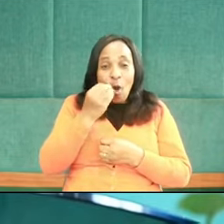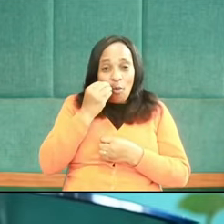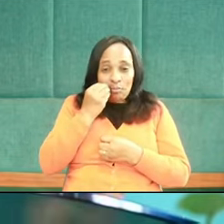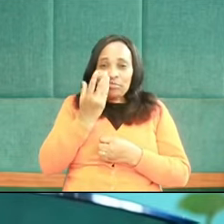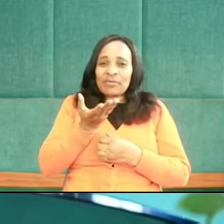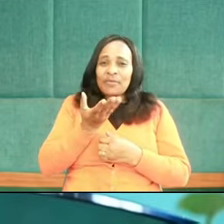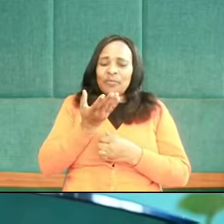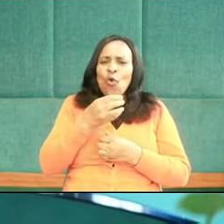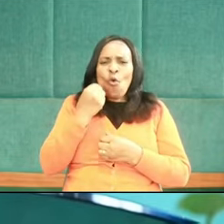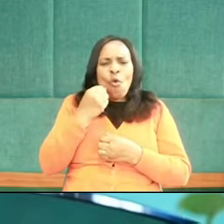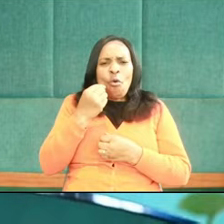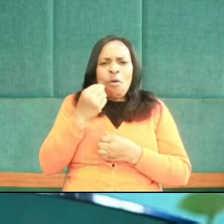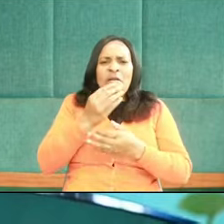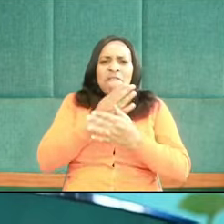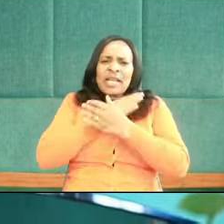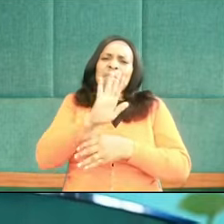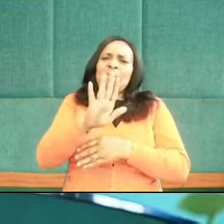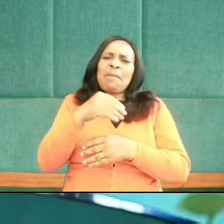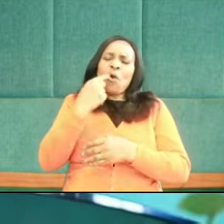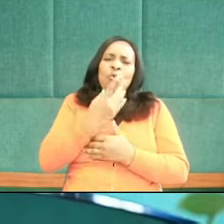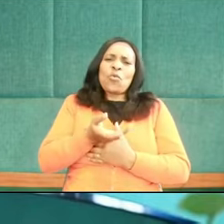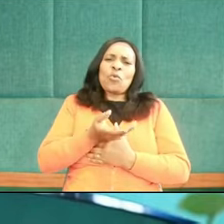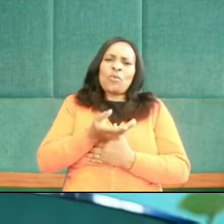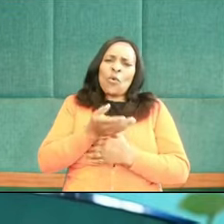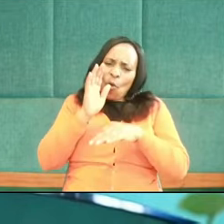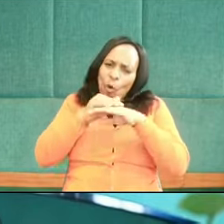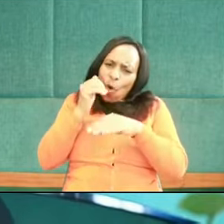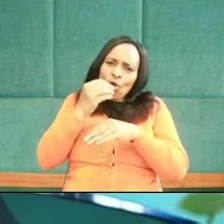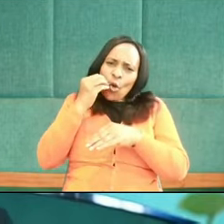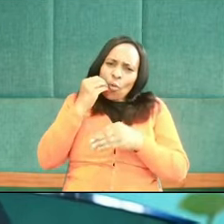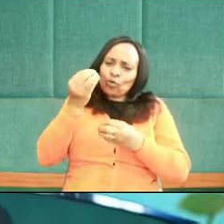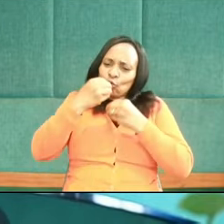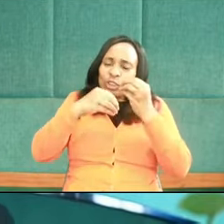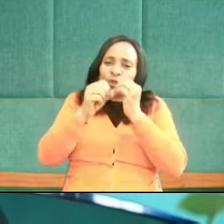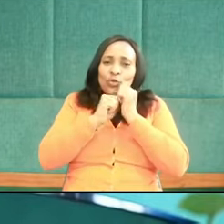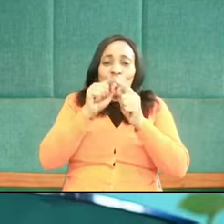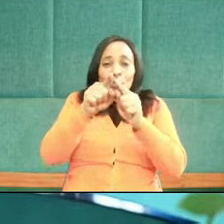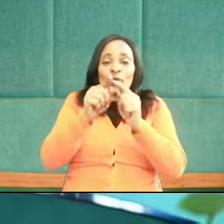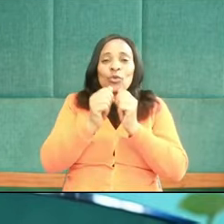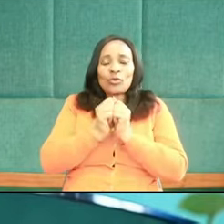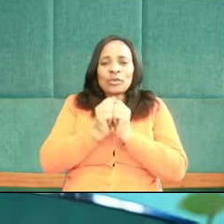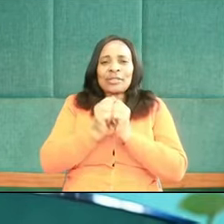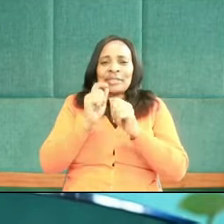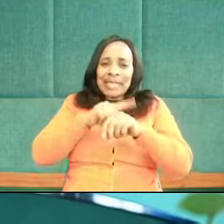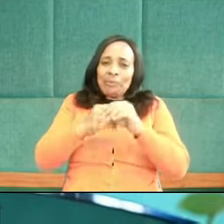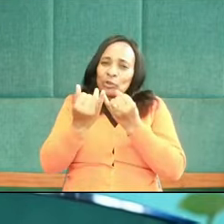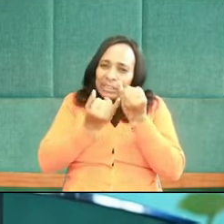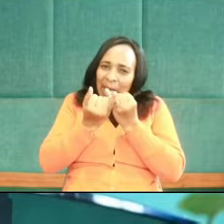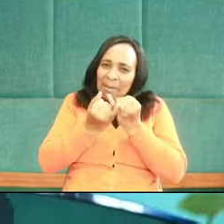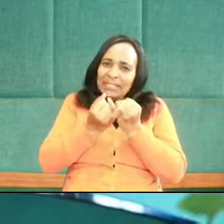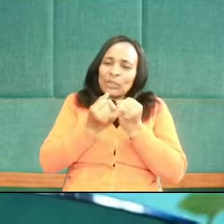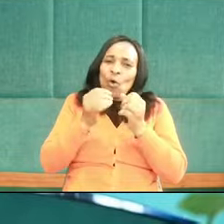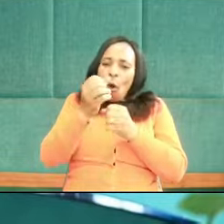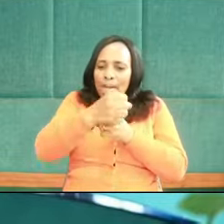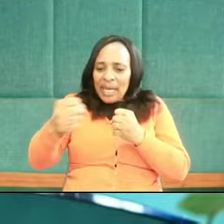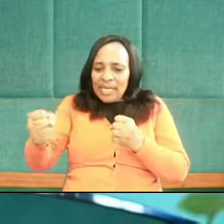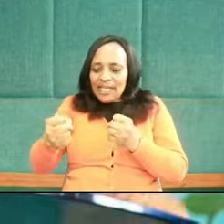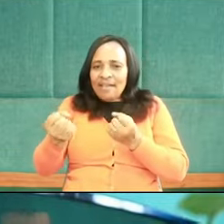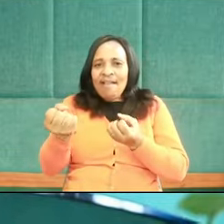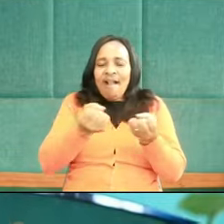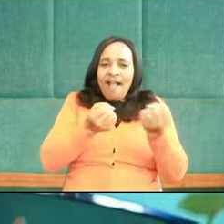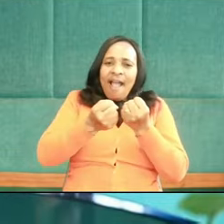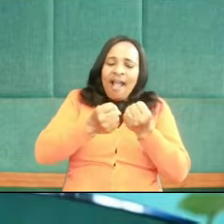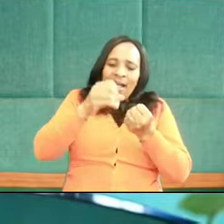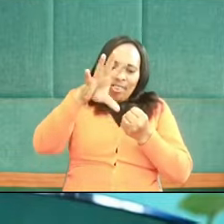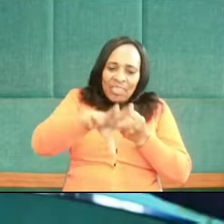Who do you carry home? Who do you call to eat with you on Sabbath when you open your car trunk and take off